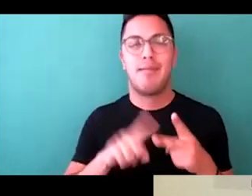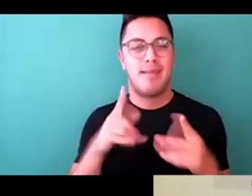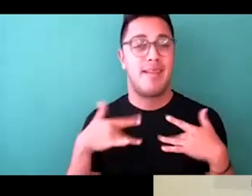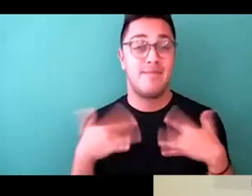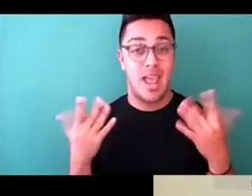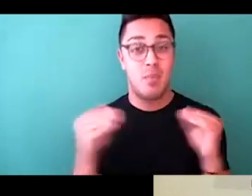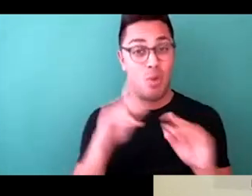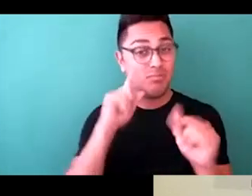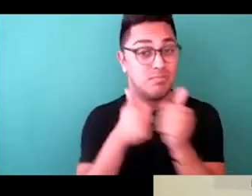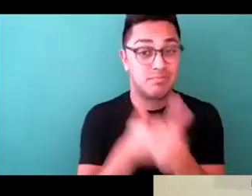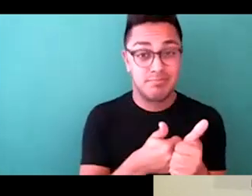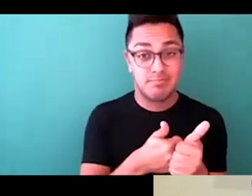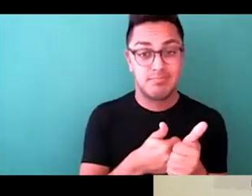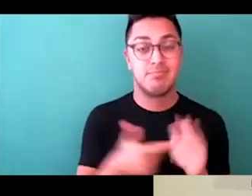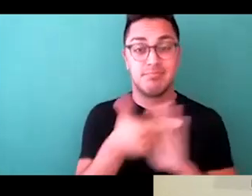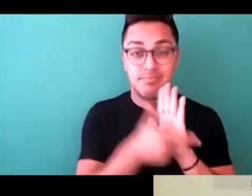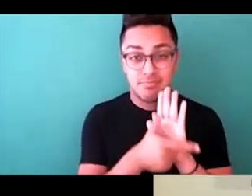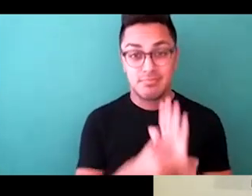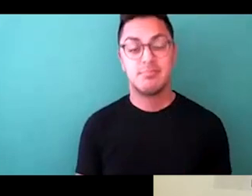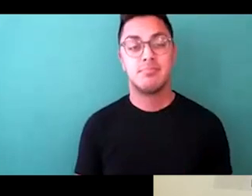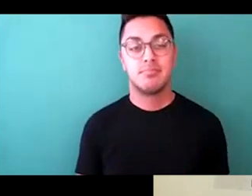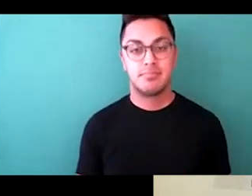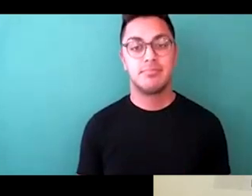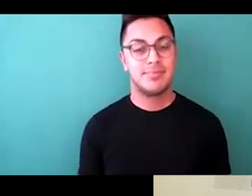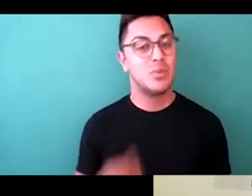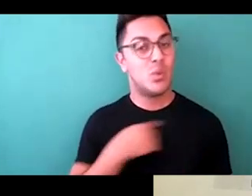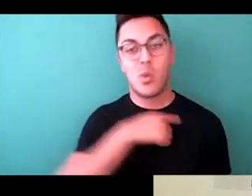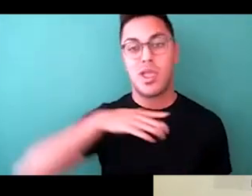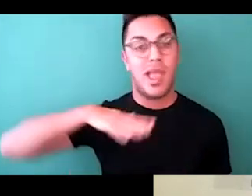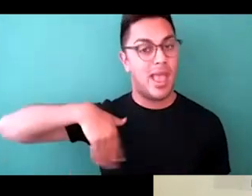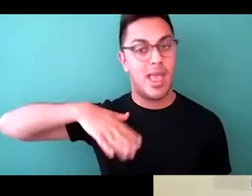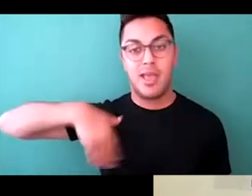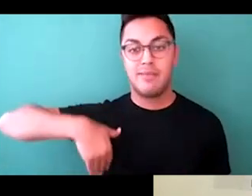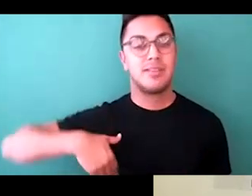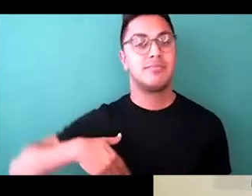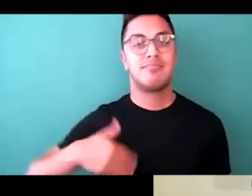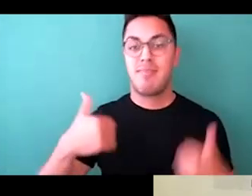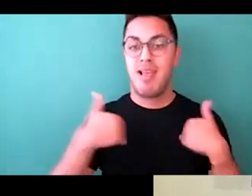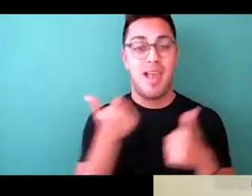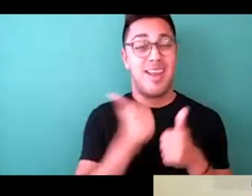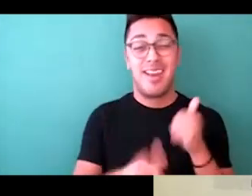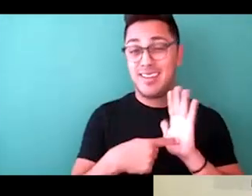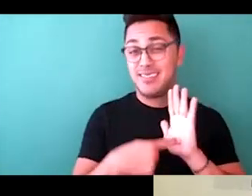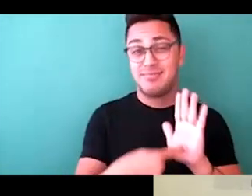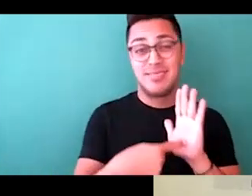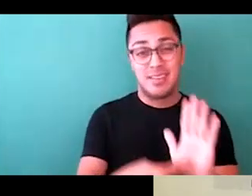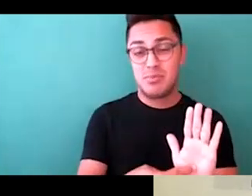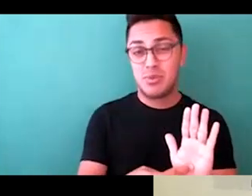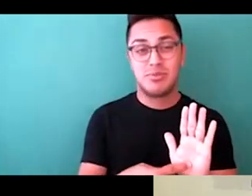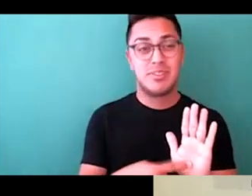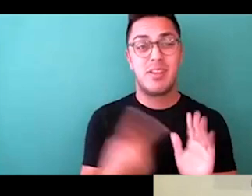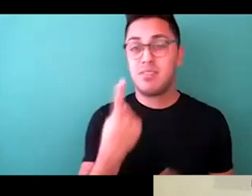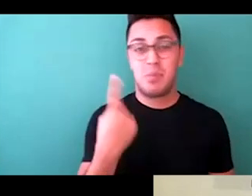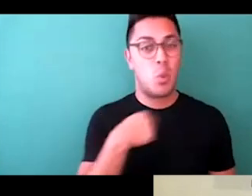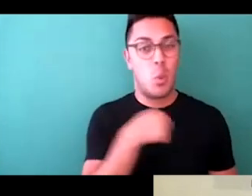we really haven't had any examples, really, of something that we couldn't